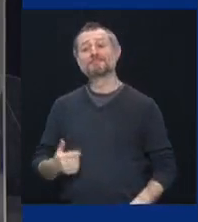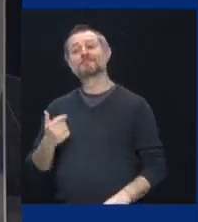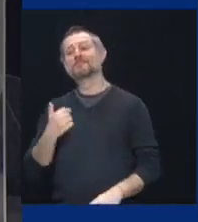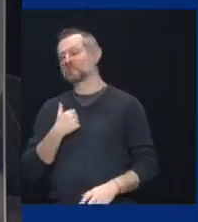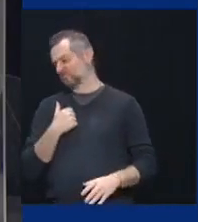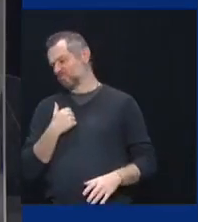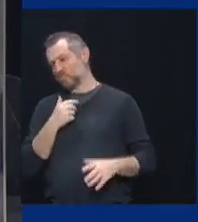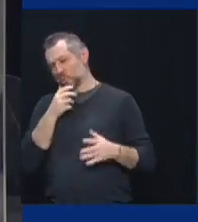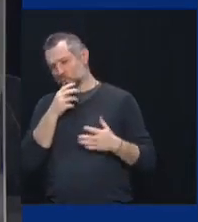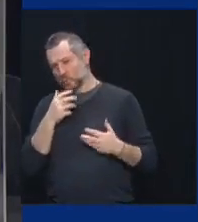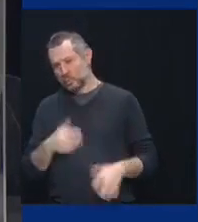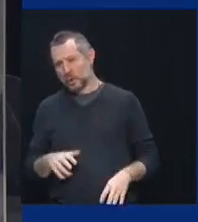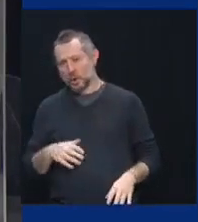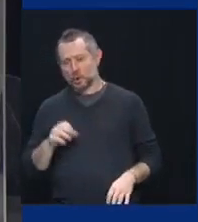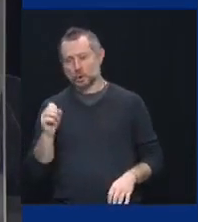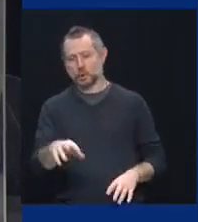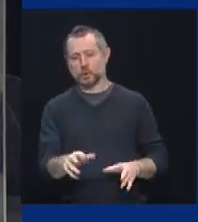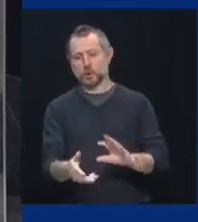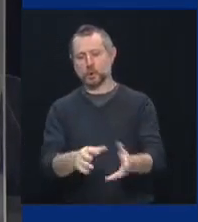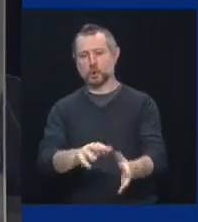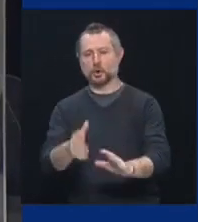Uh, CeCe is very big in person.